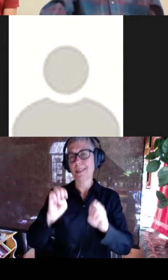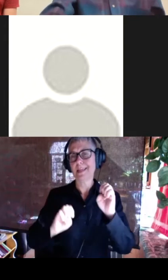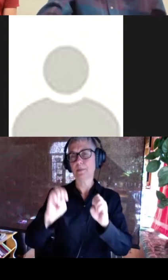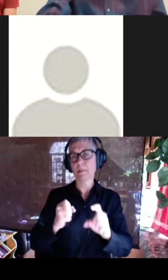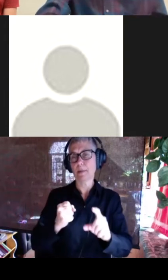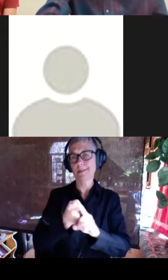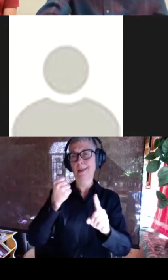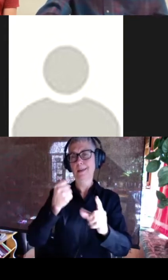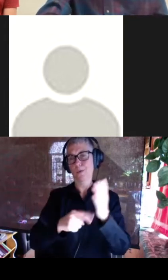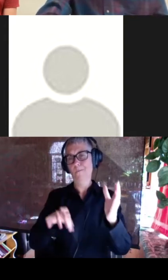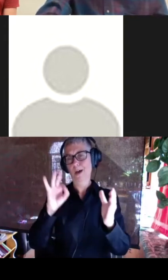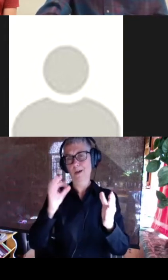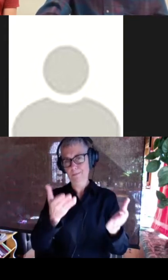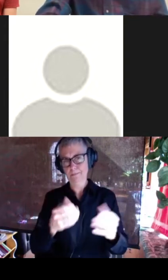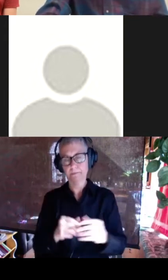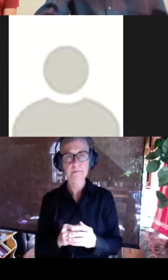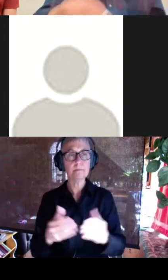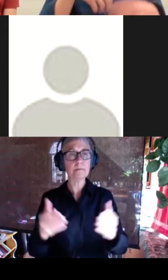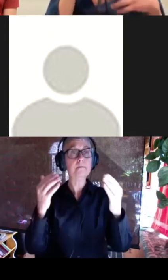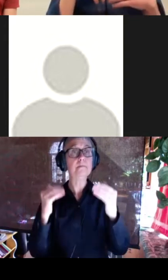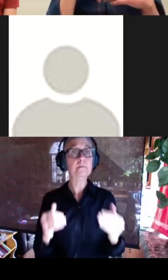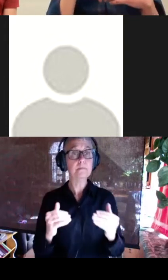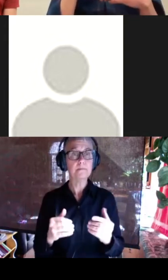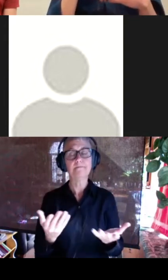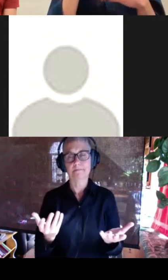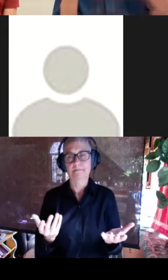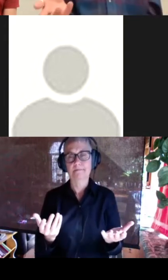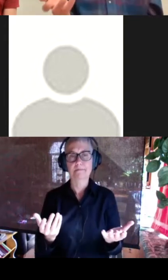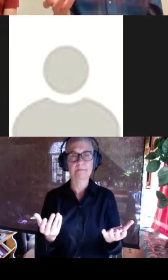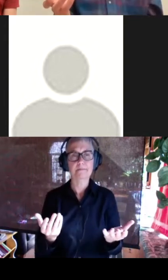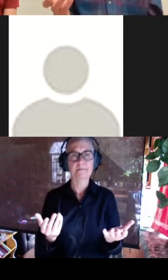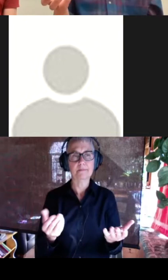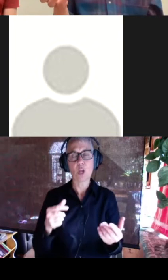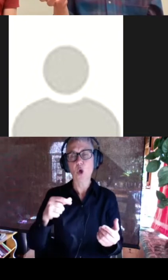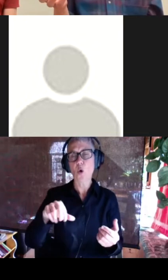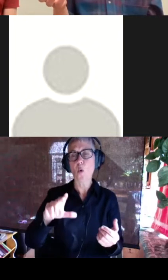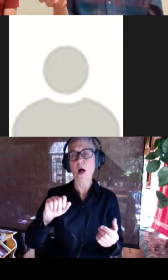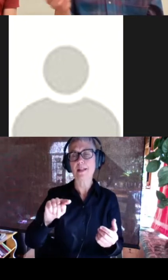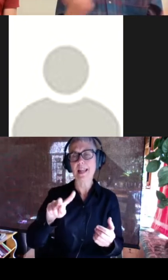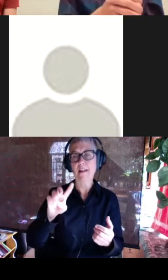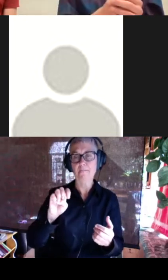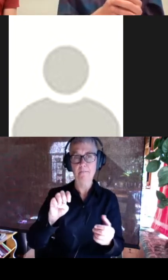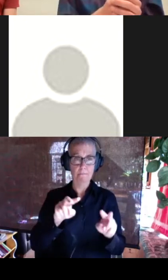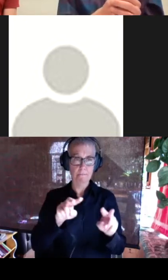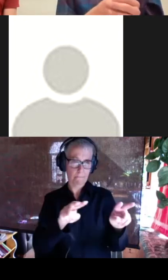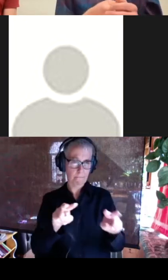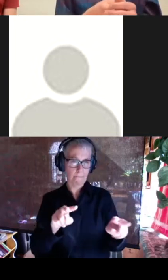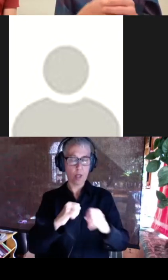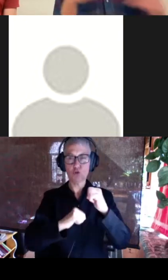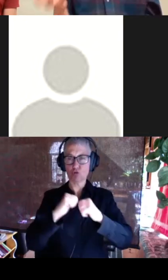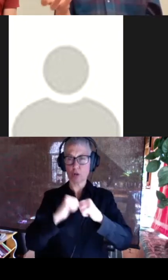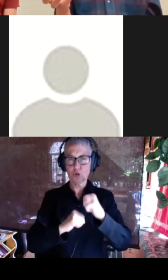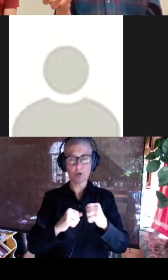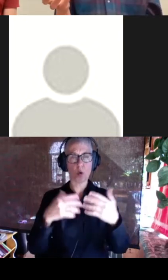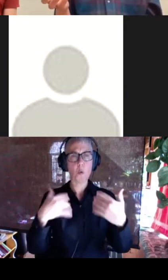and yeah in the next slide just um qualitatively looking at the structure of this design it's